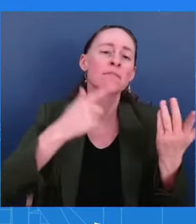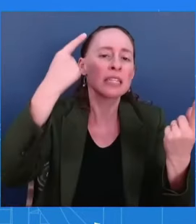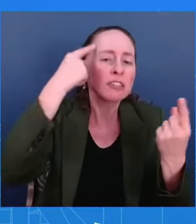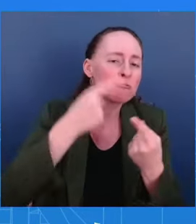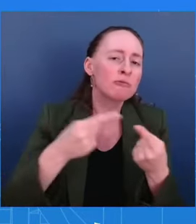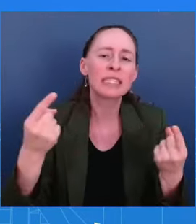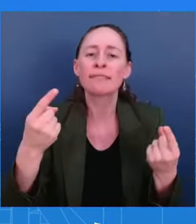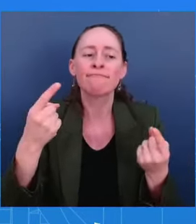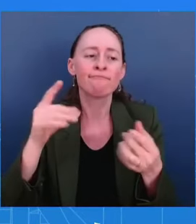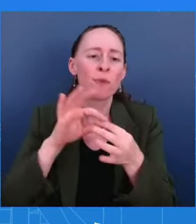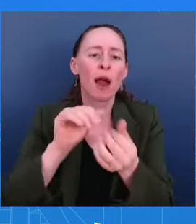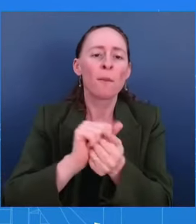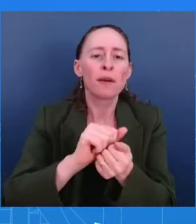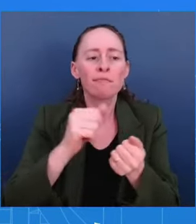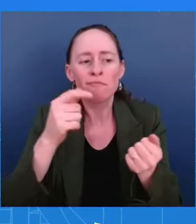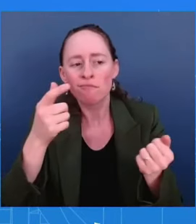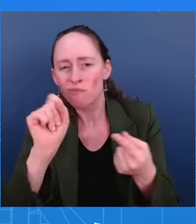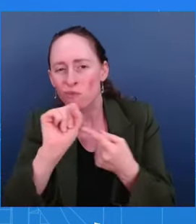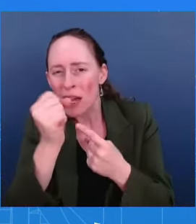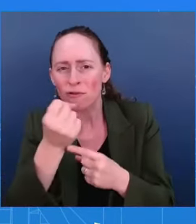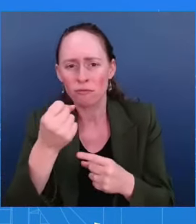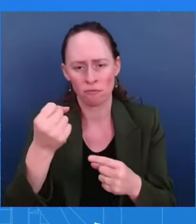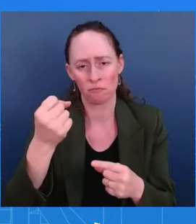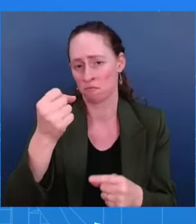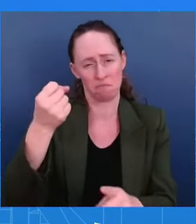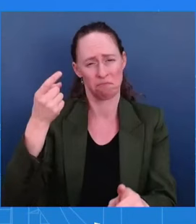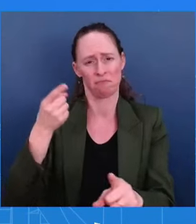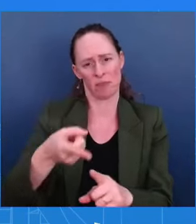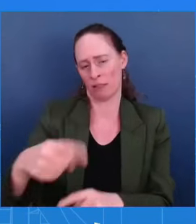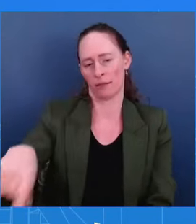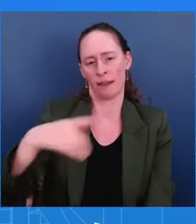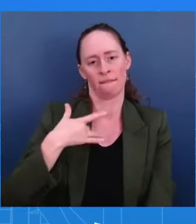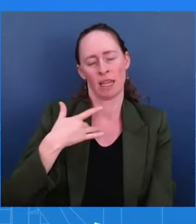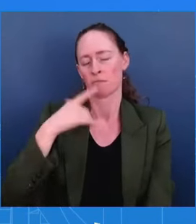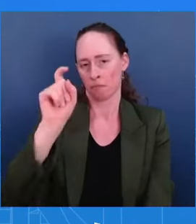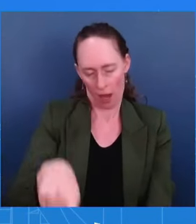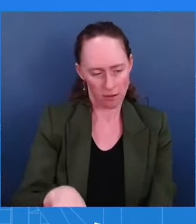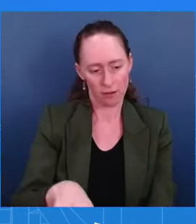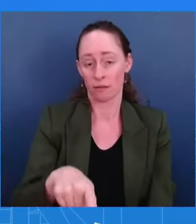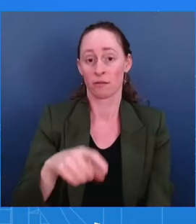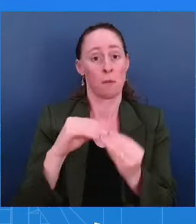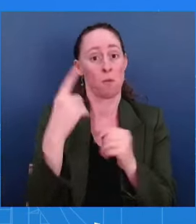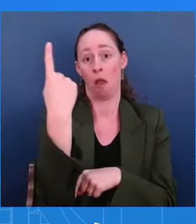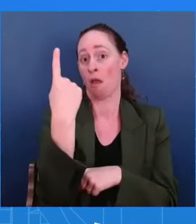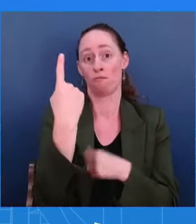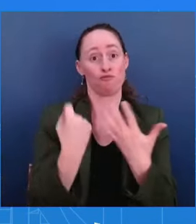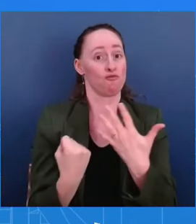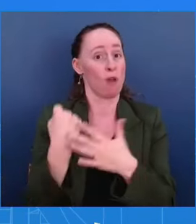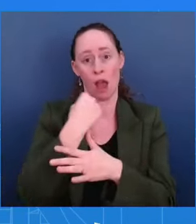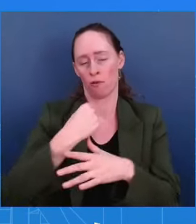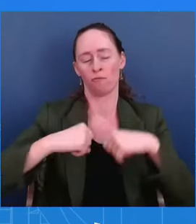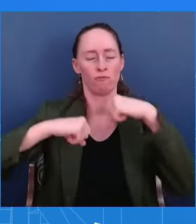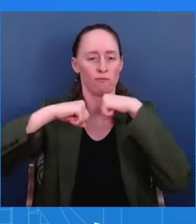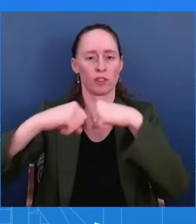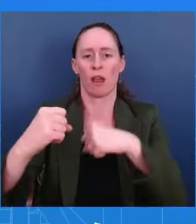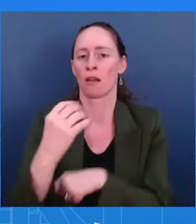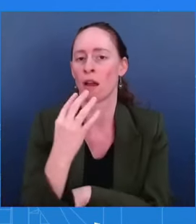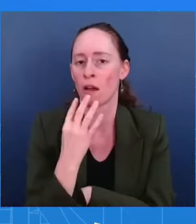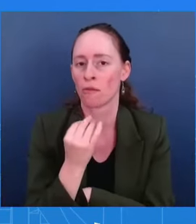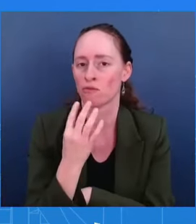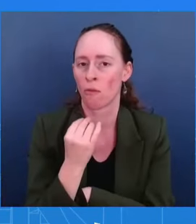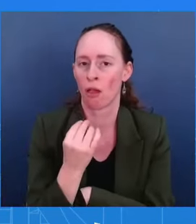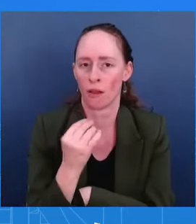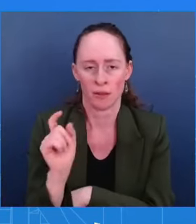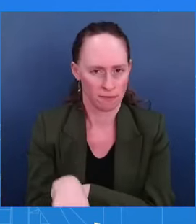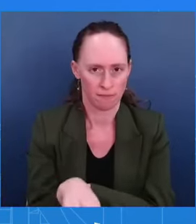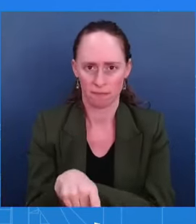defended, that the Israeli people shouldn't have to live next door to that kind of a threat, and that the United States and President Biden specifically is going to continue to stand